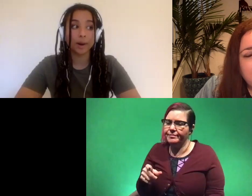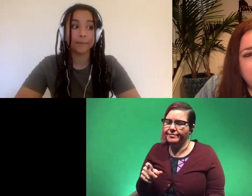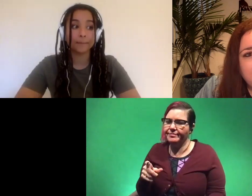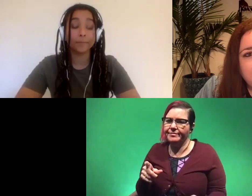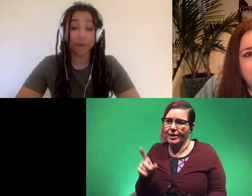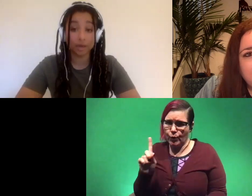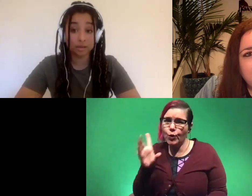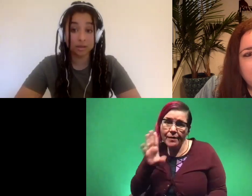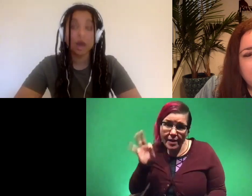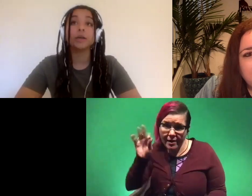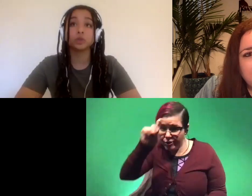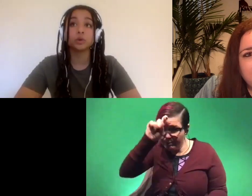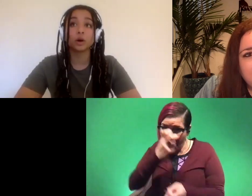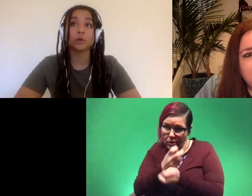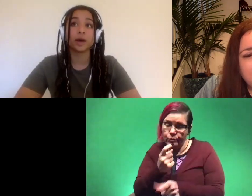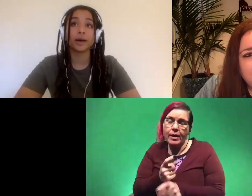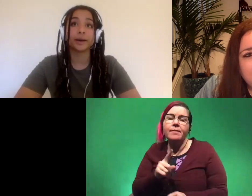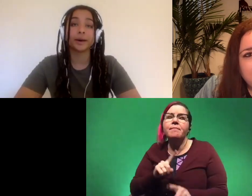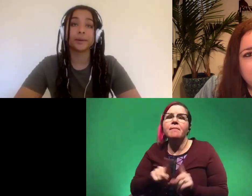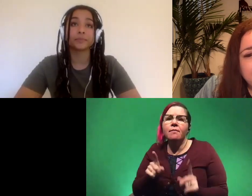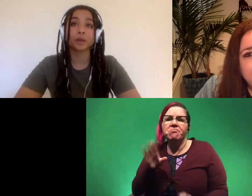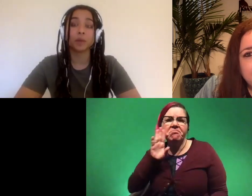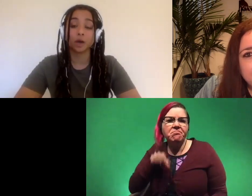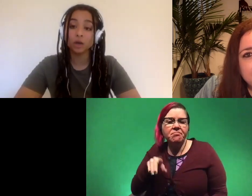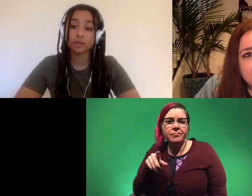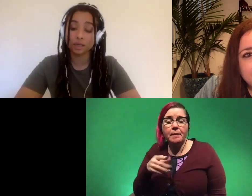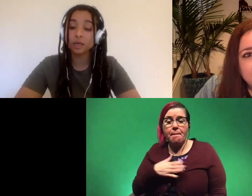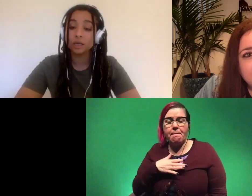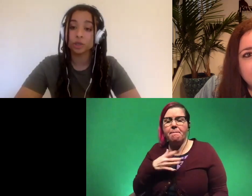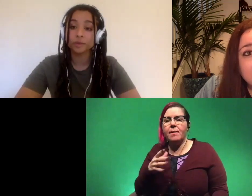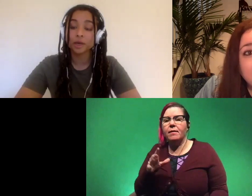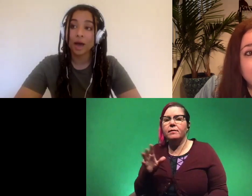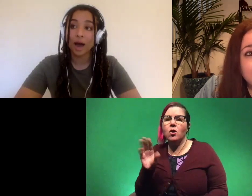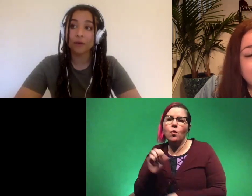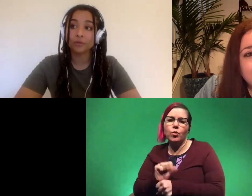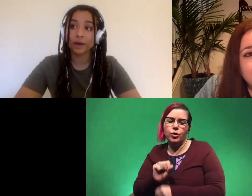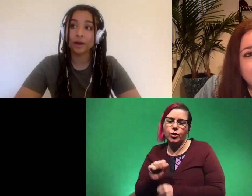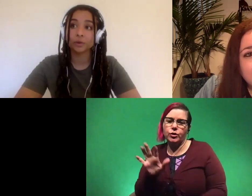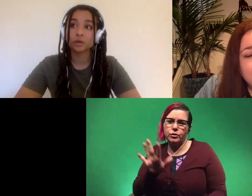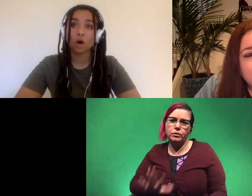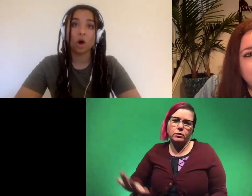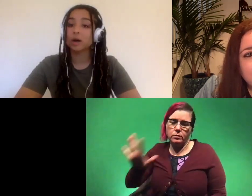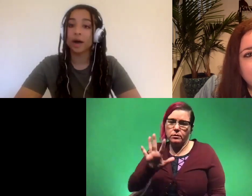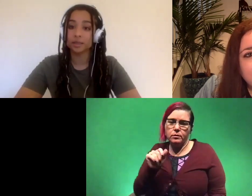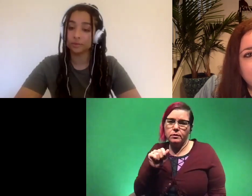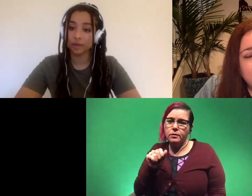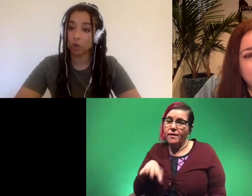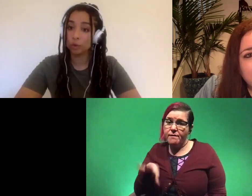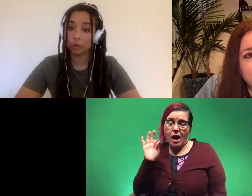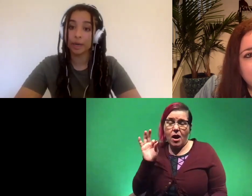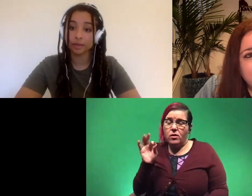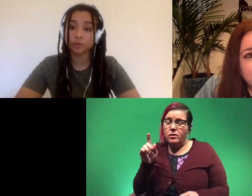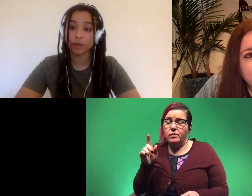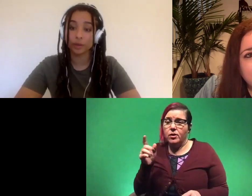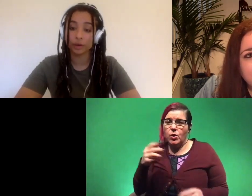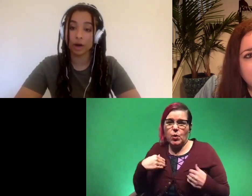um but i do know that um my colleagues in egypt have found all kinds of like human